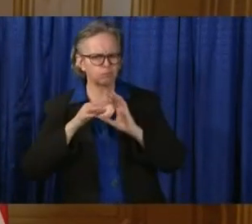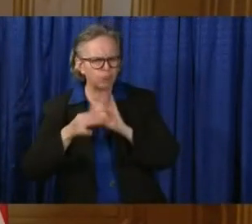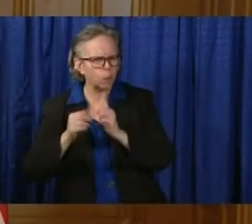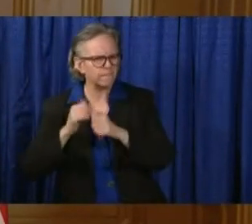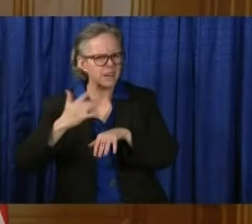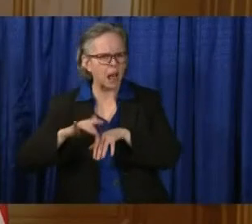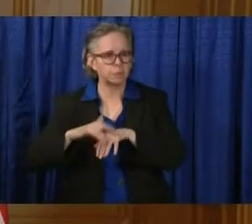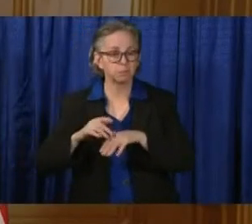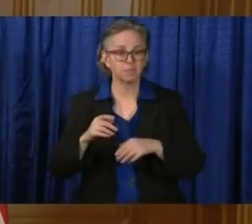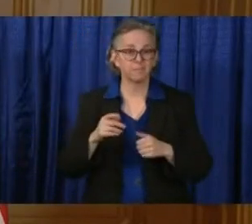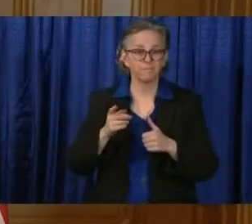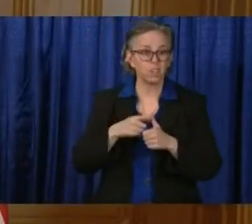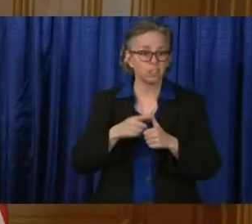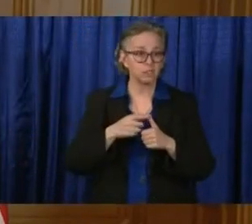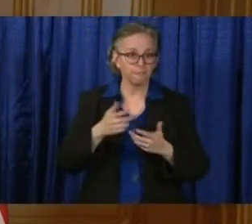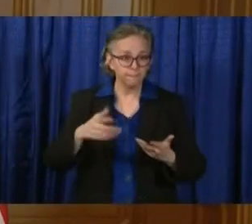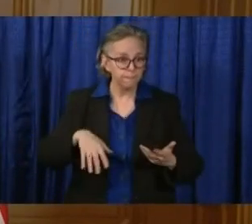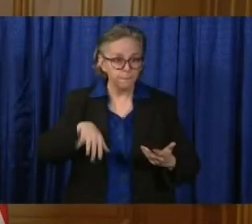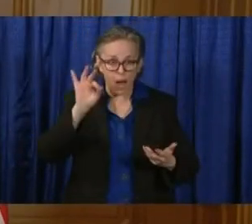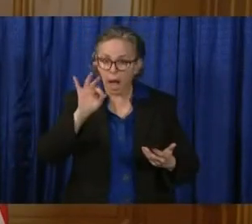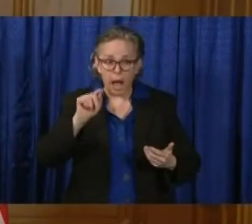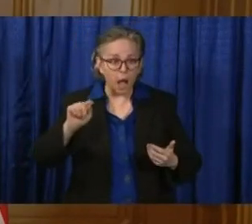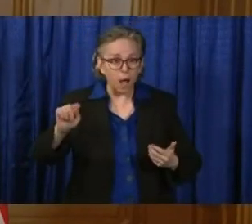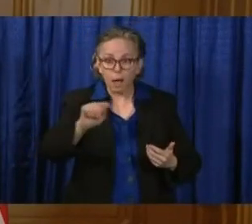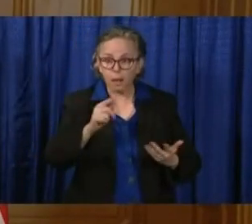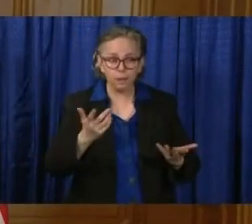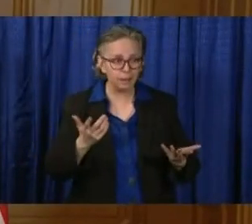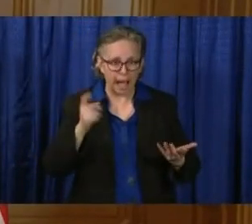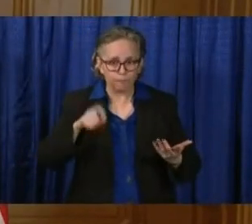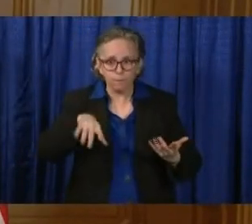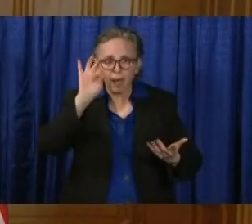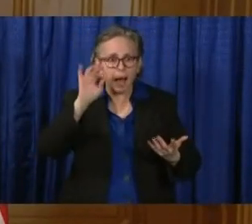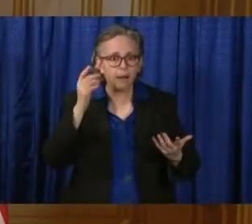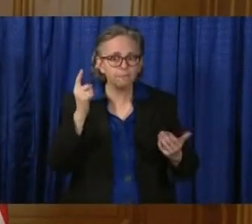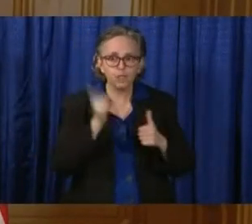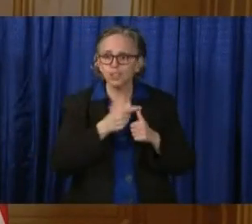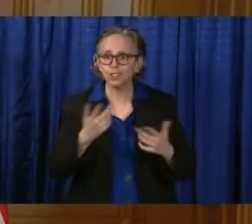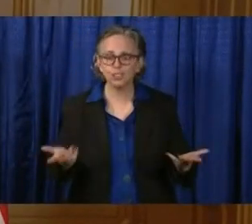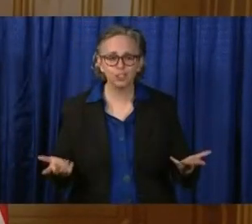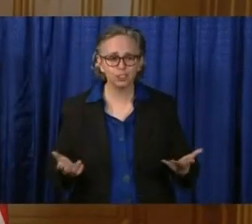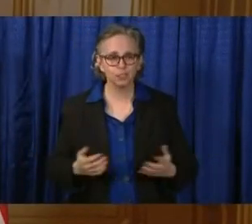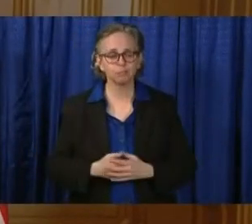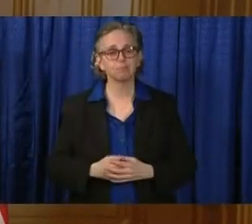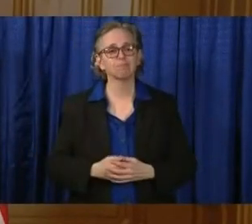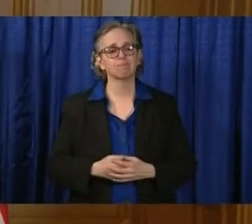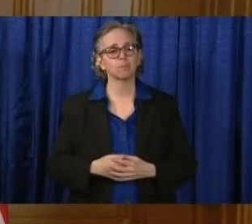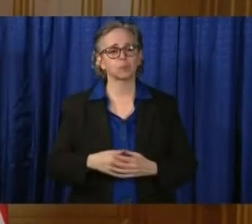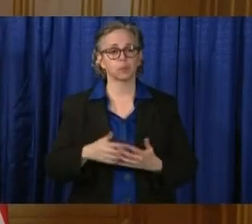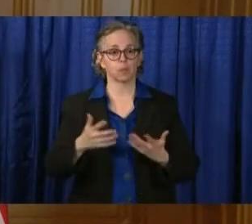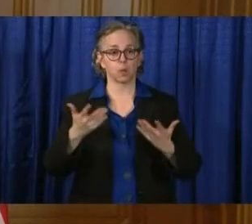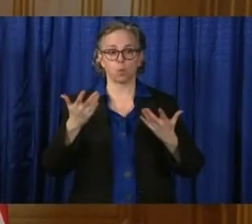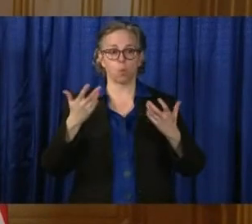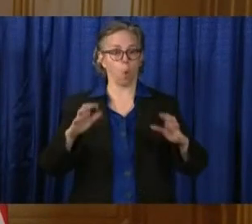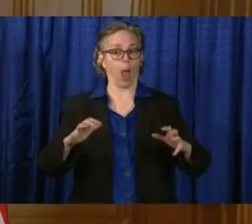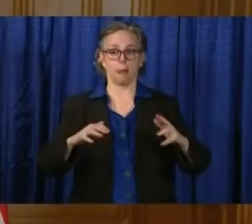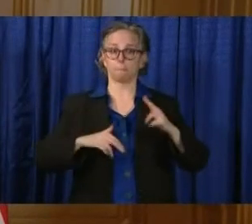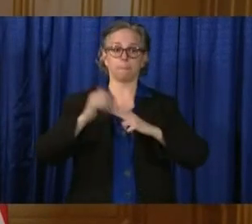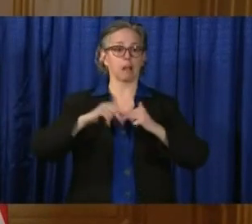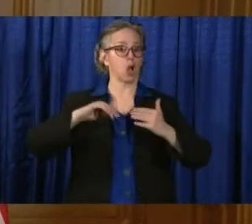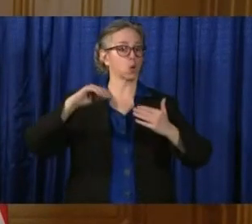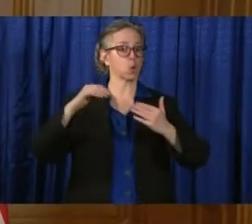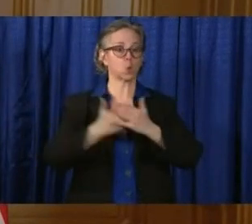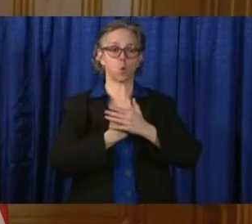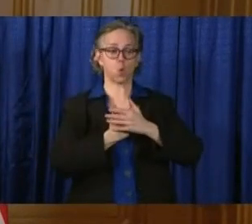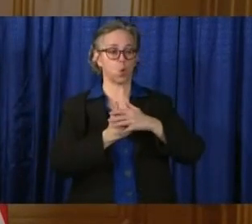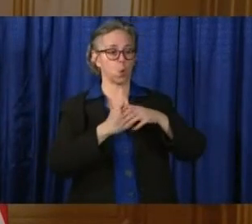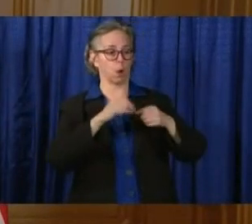location. And basically, what we're talking about is not standing up a new location. Preferable,